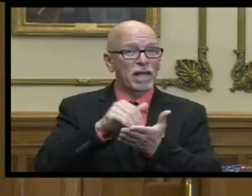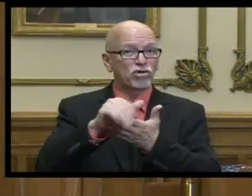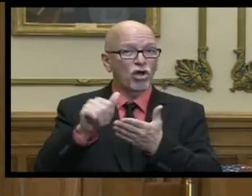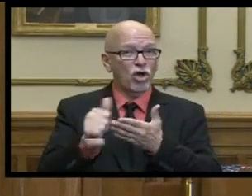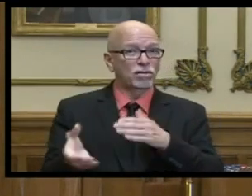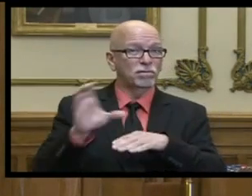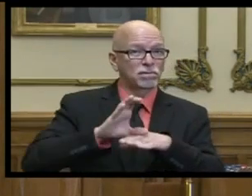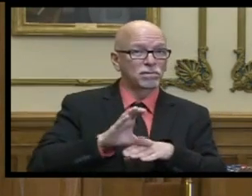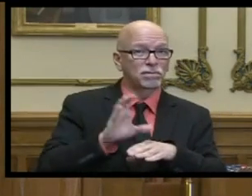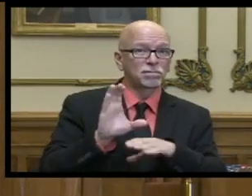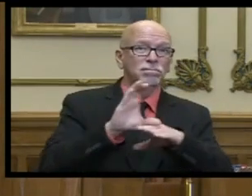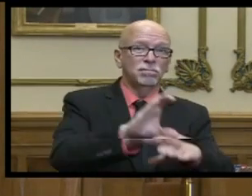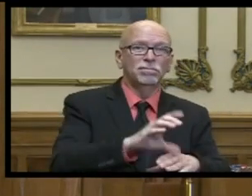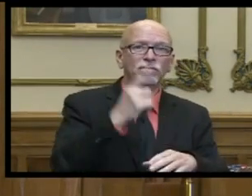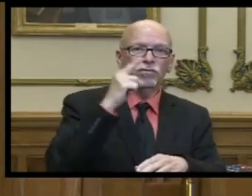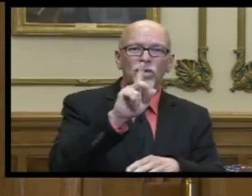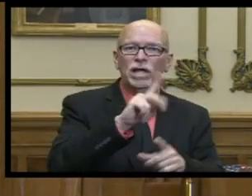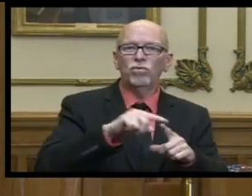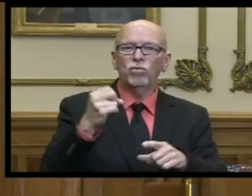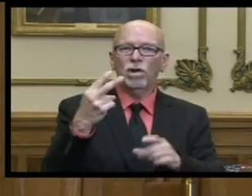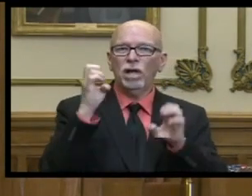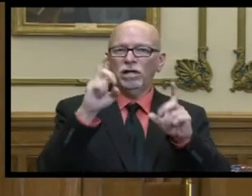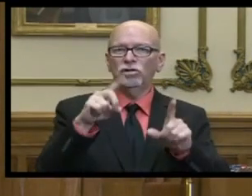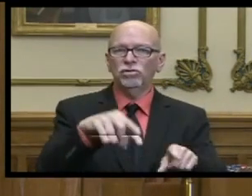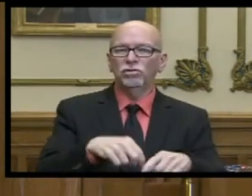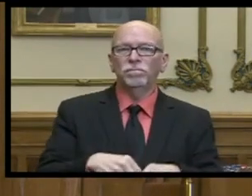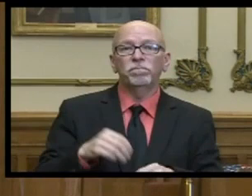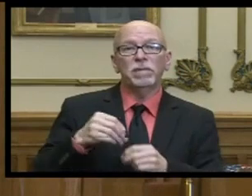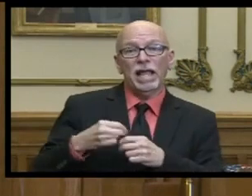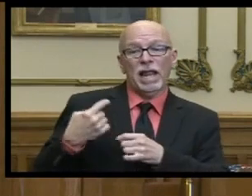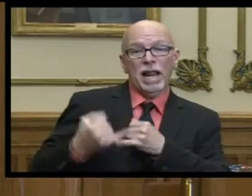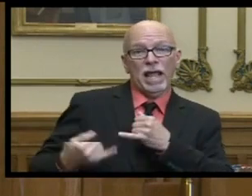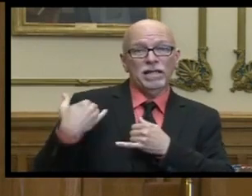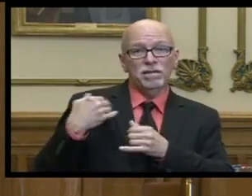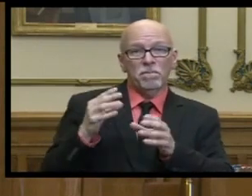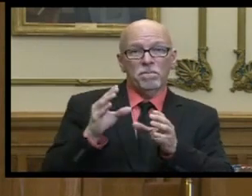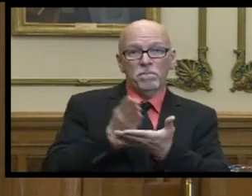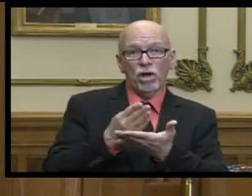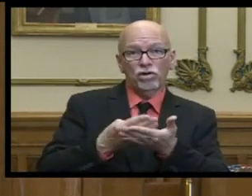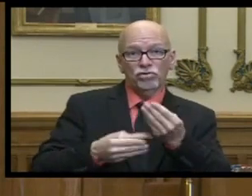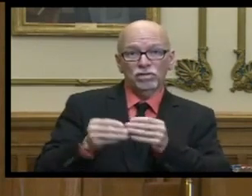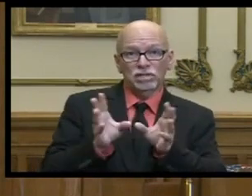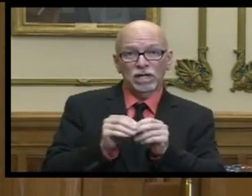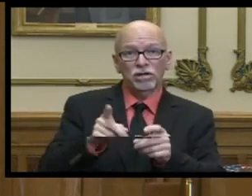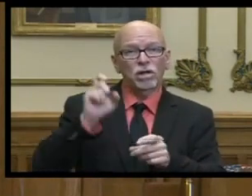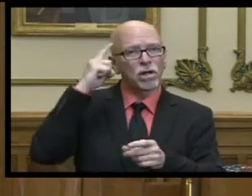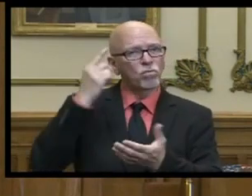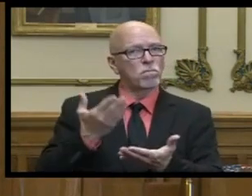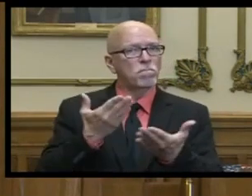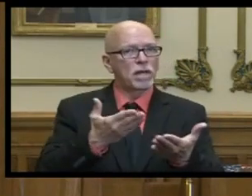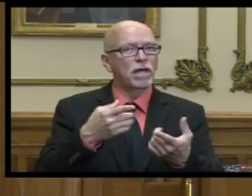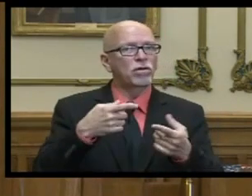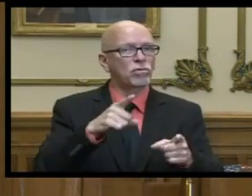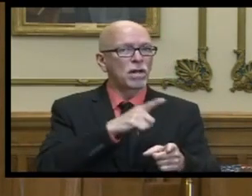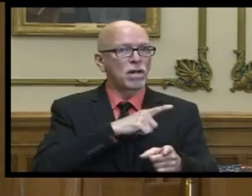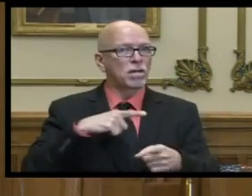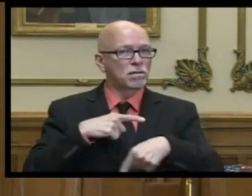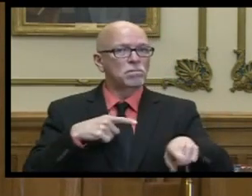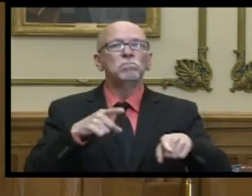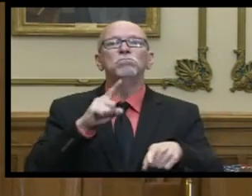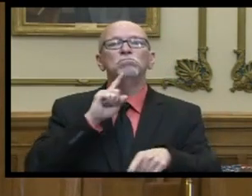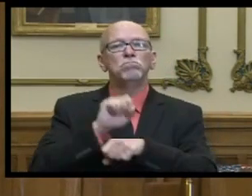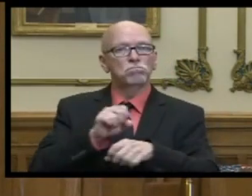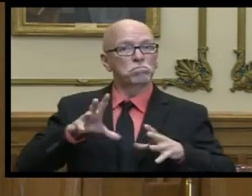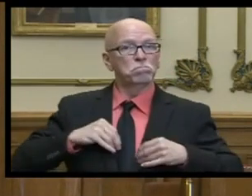to k-12 education in the last budget session the governor recommended in the general assembly adopted